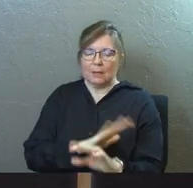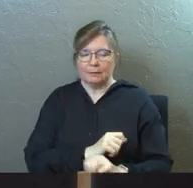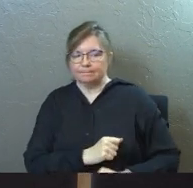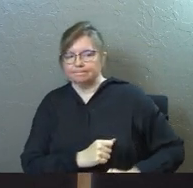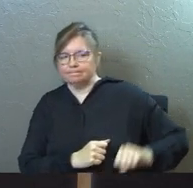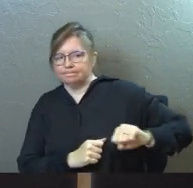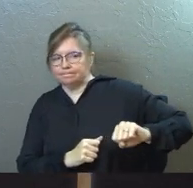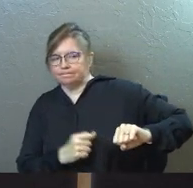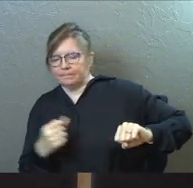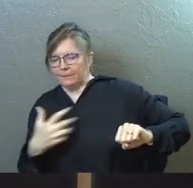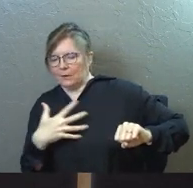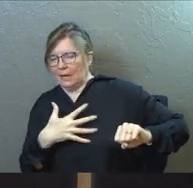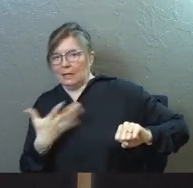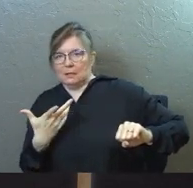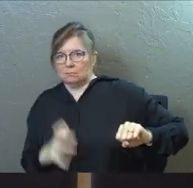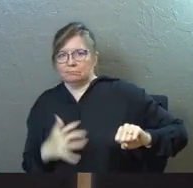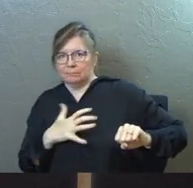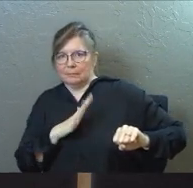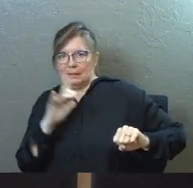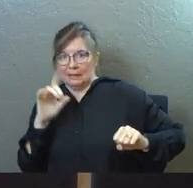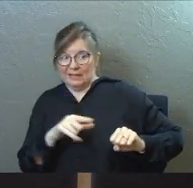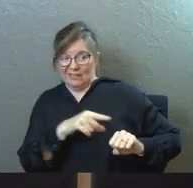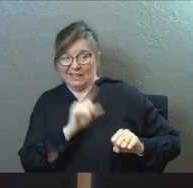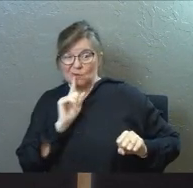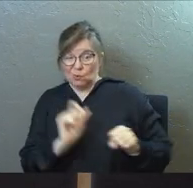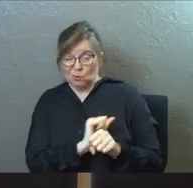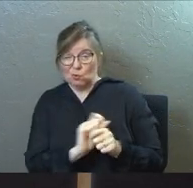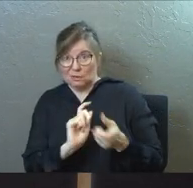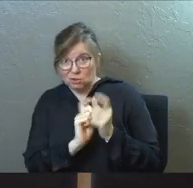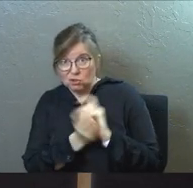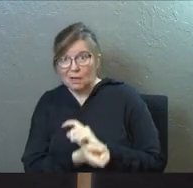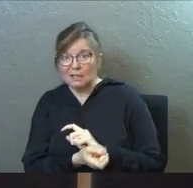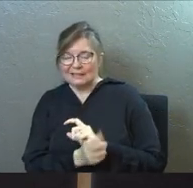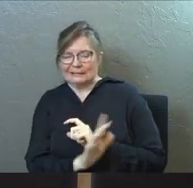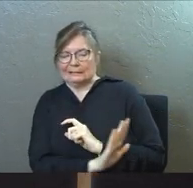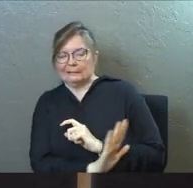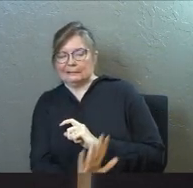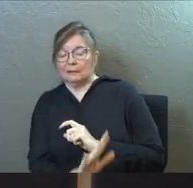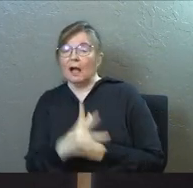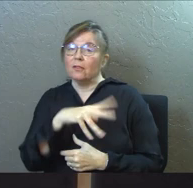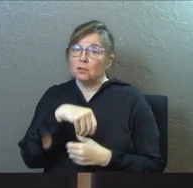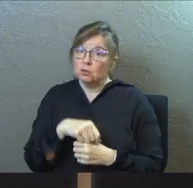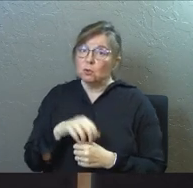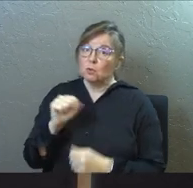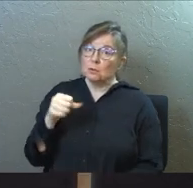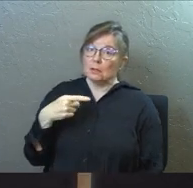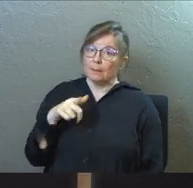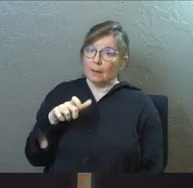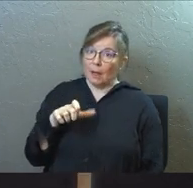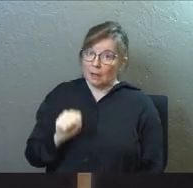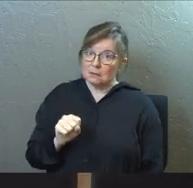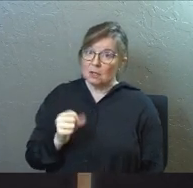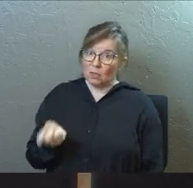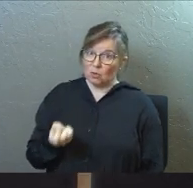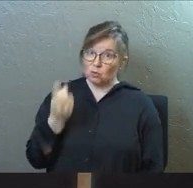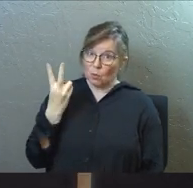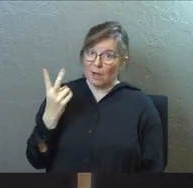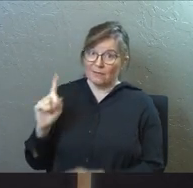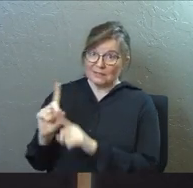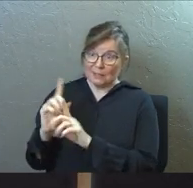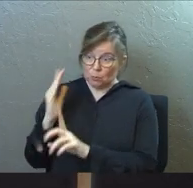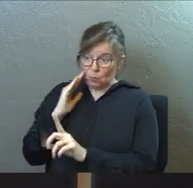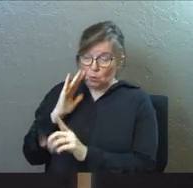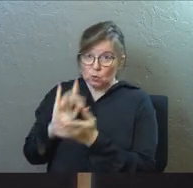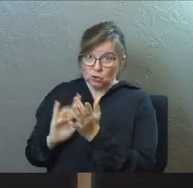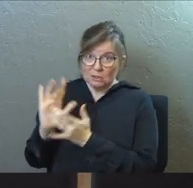were all afraid of him, they did not believe that he had truly become a believer, now this includes the apostles, by the way, the 12 apostles